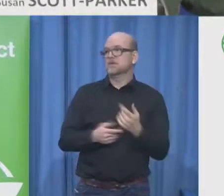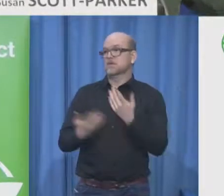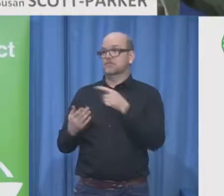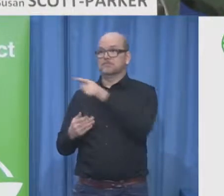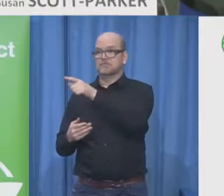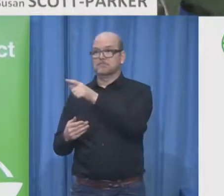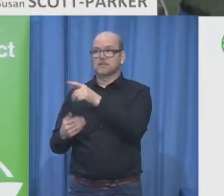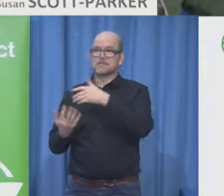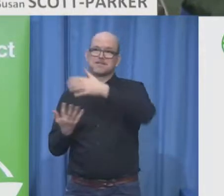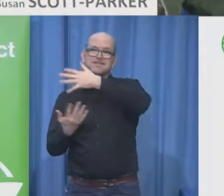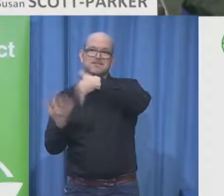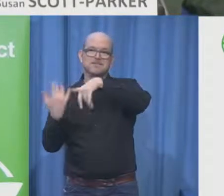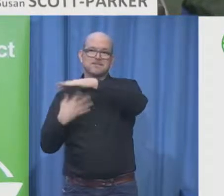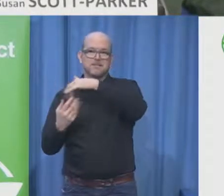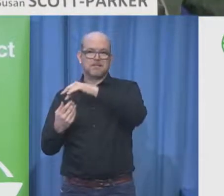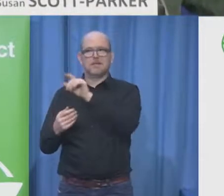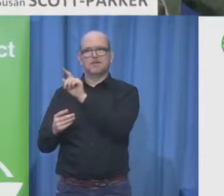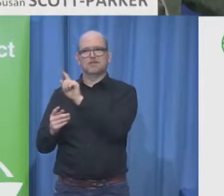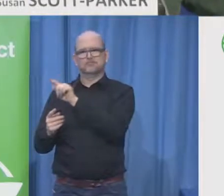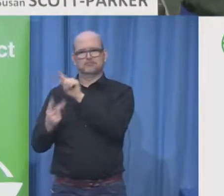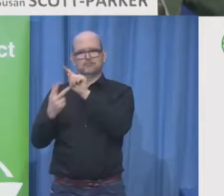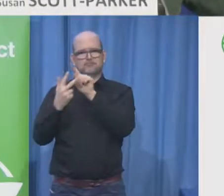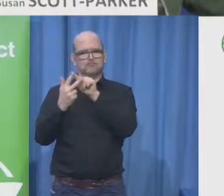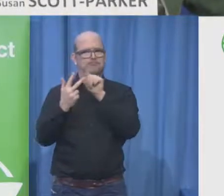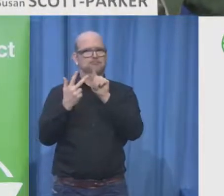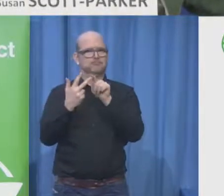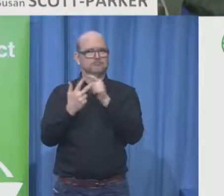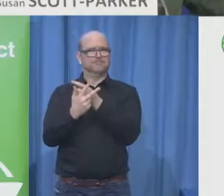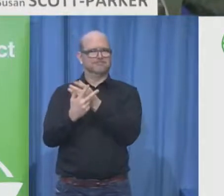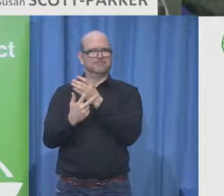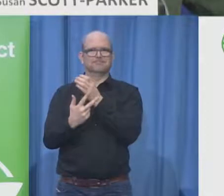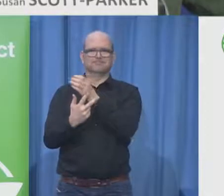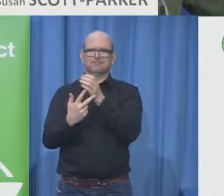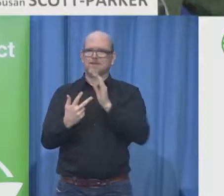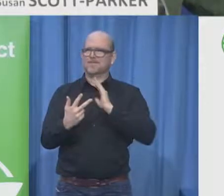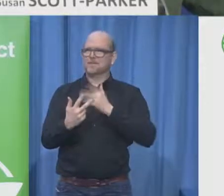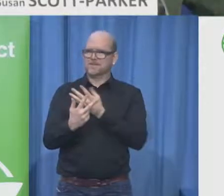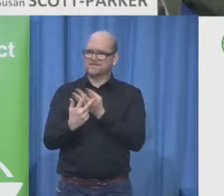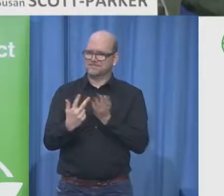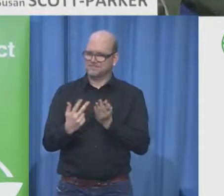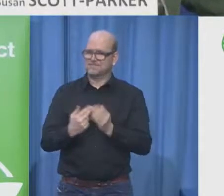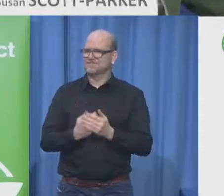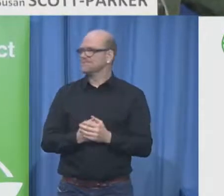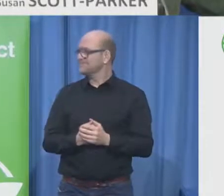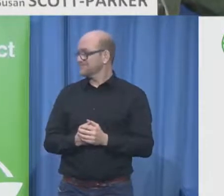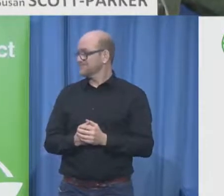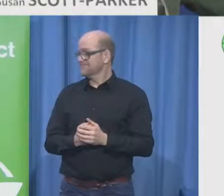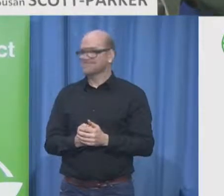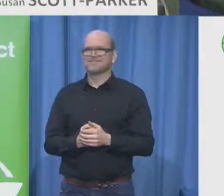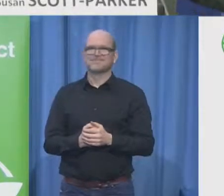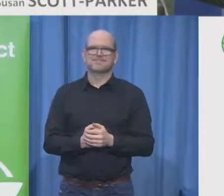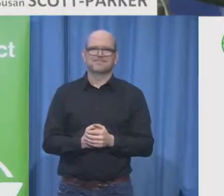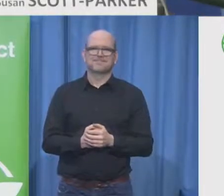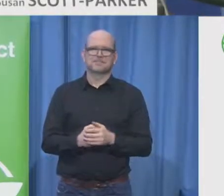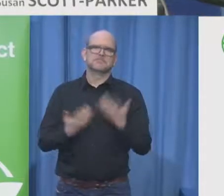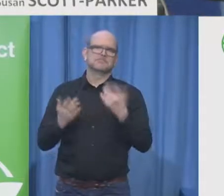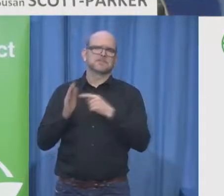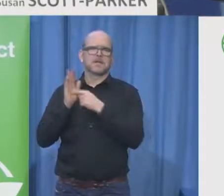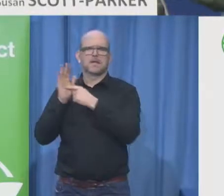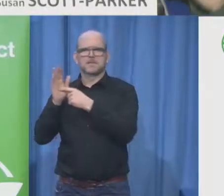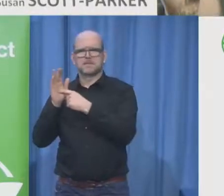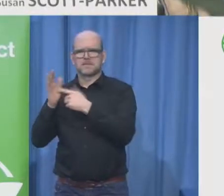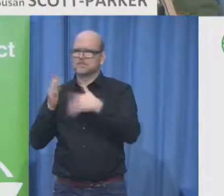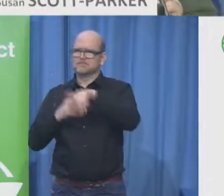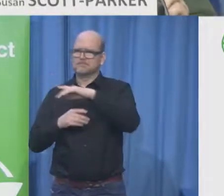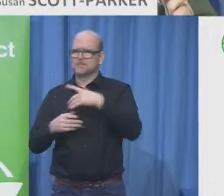disabilities had assumptions about what the charities were going to do in government and some of those were goofier than others and certainly business